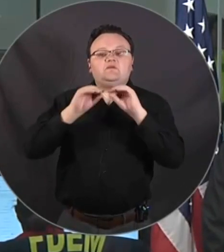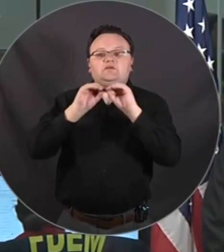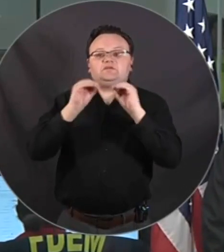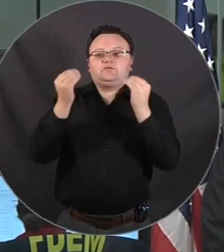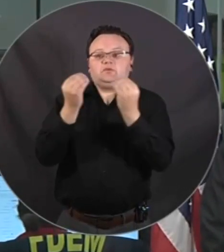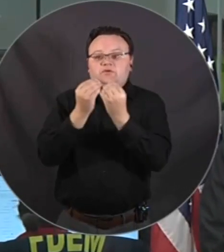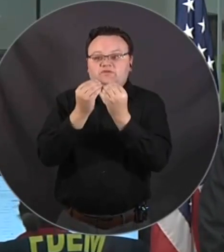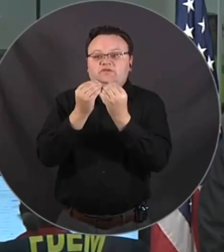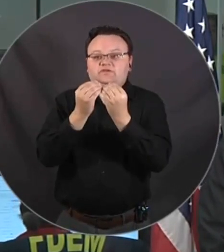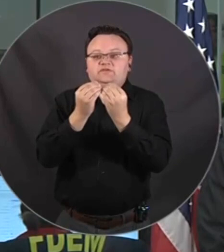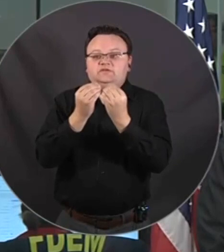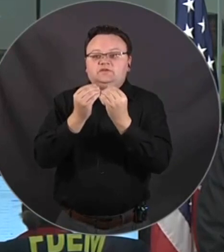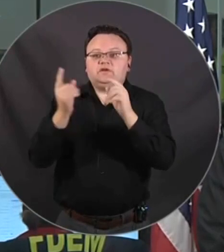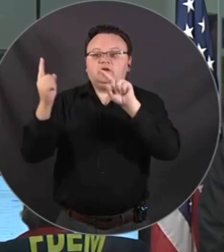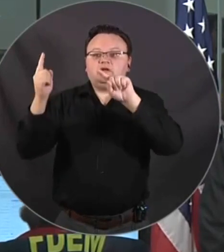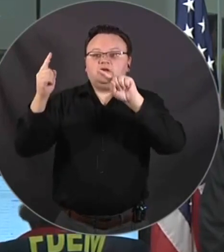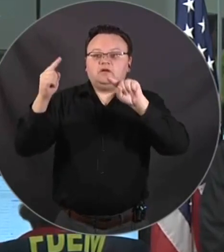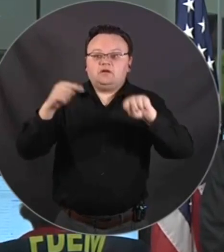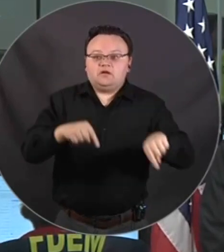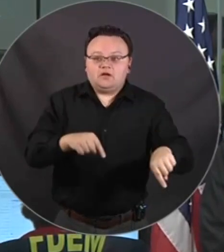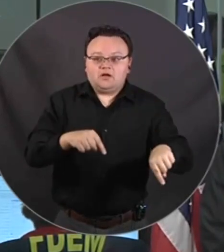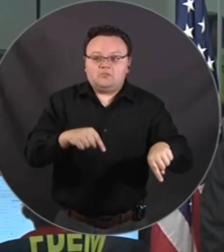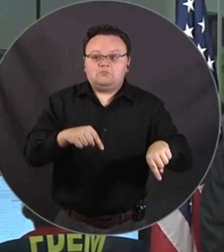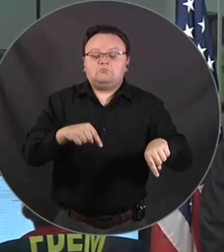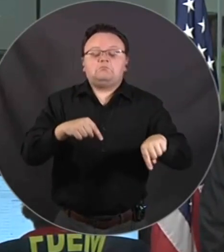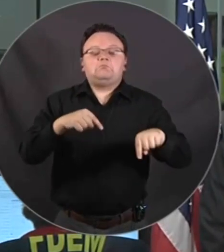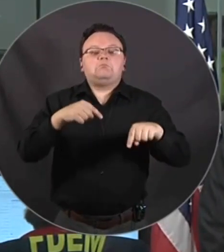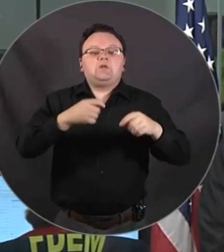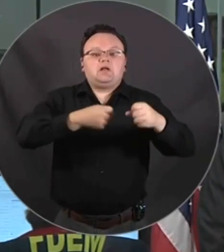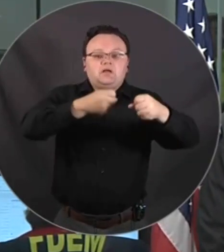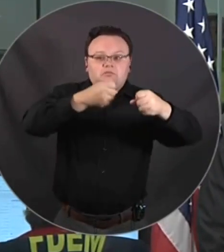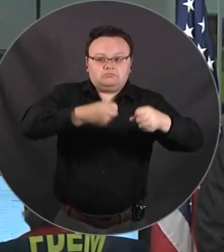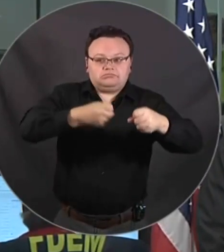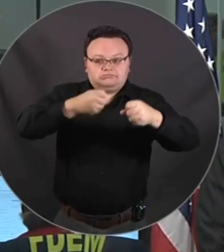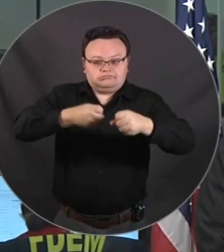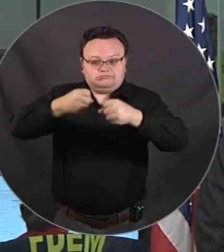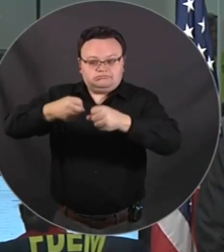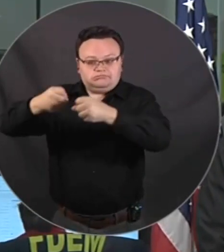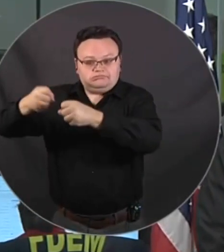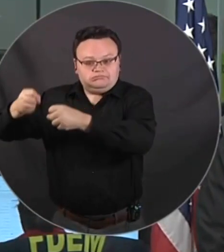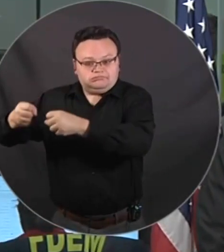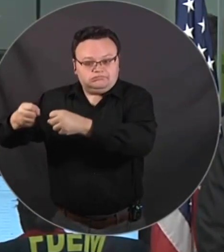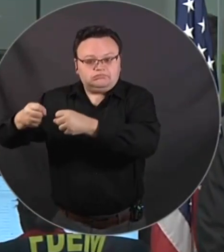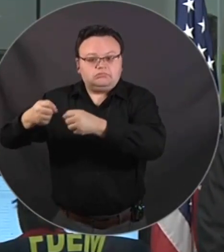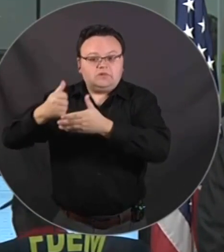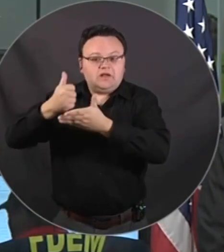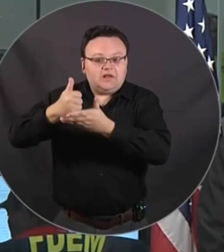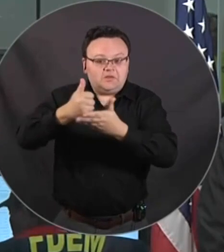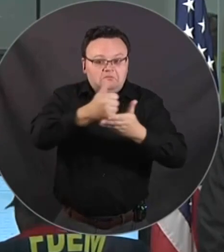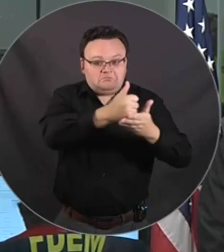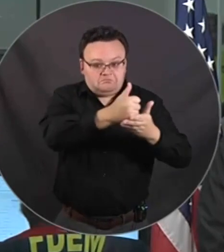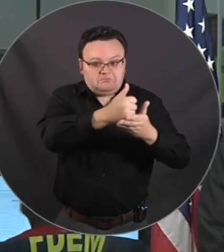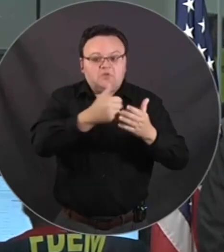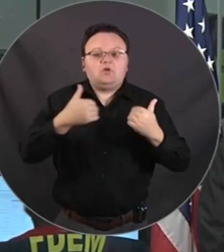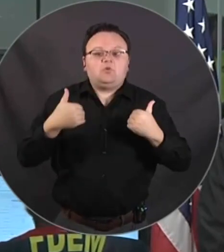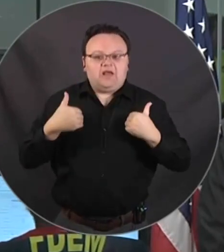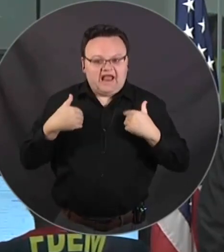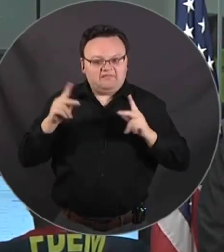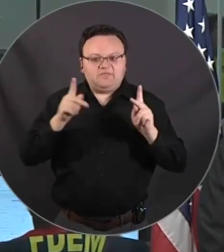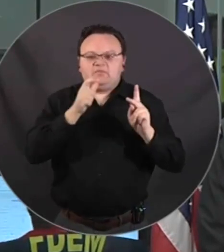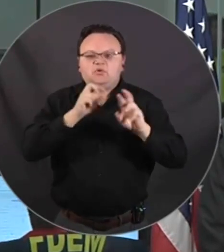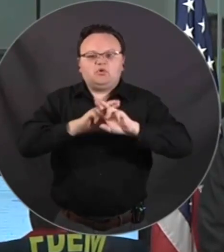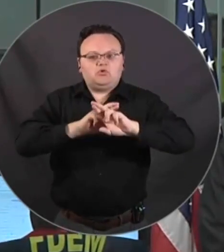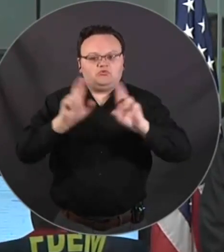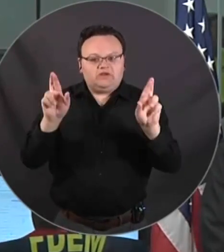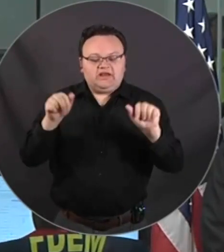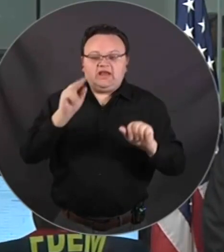private property. That can all be done through our website here as well as volunteer Florida. We will we have right